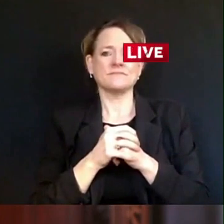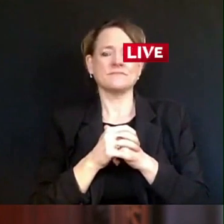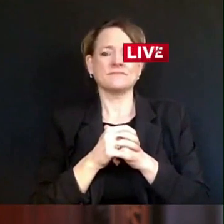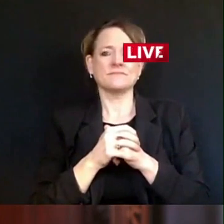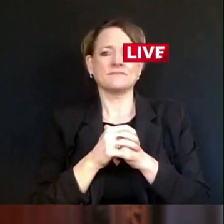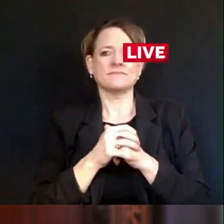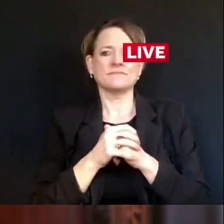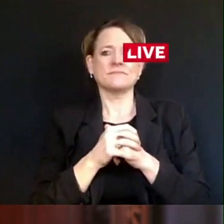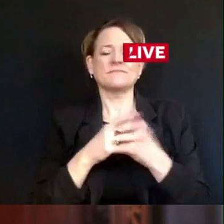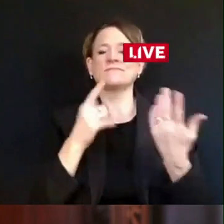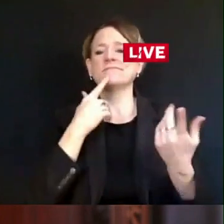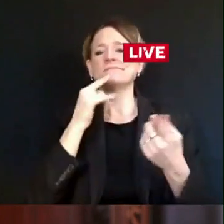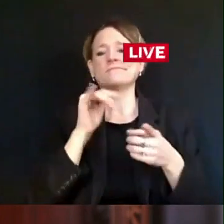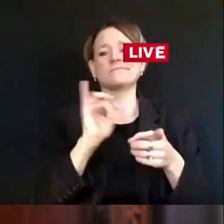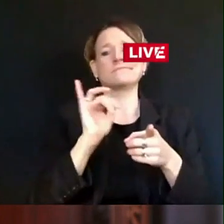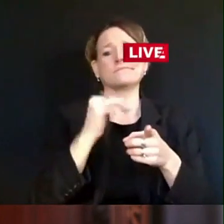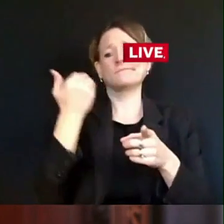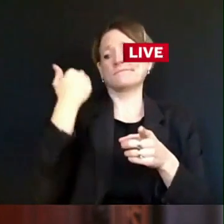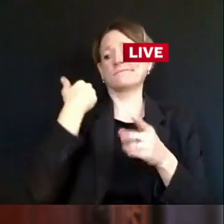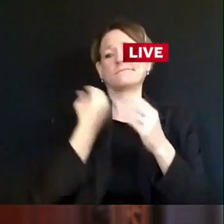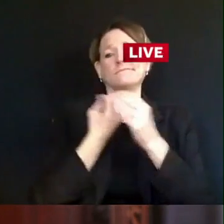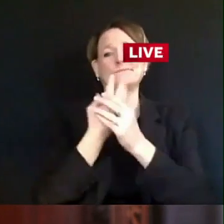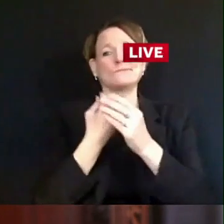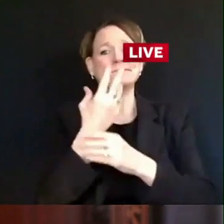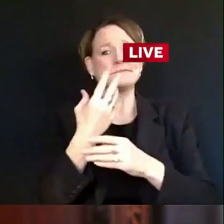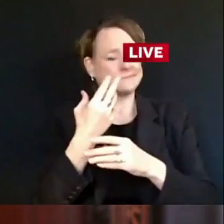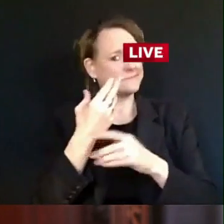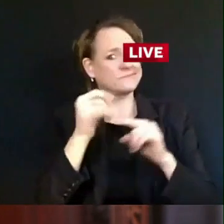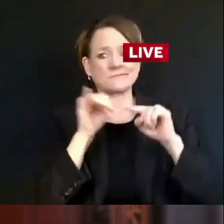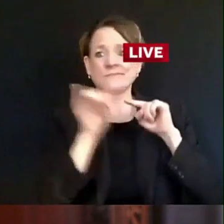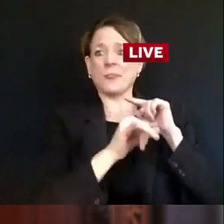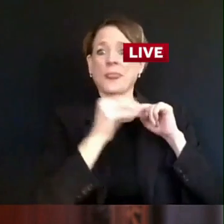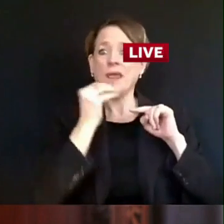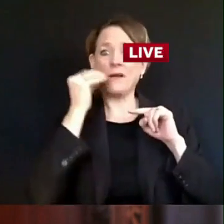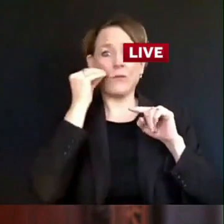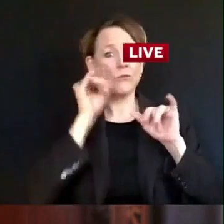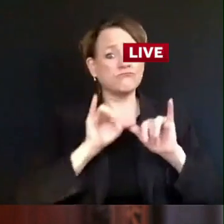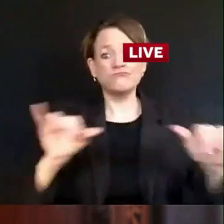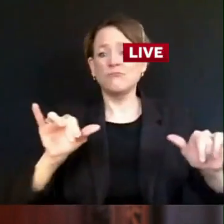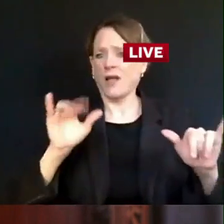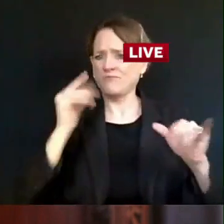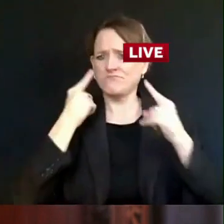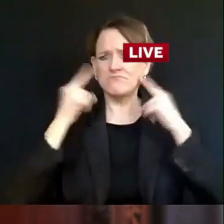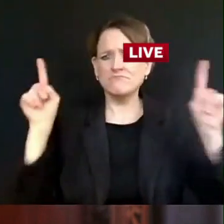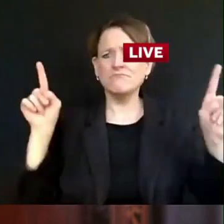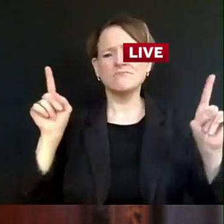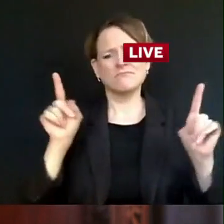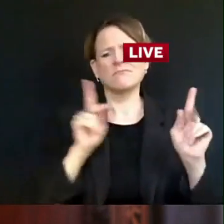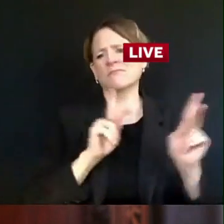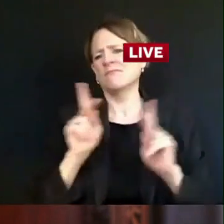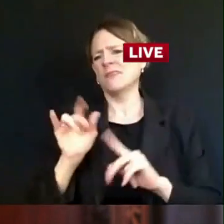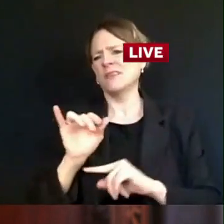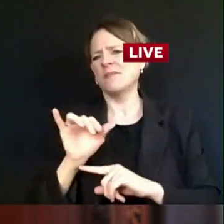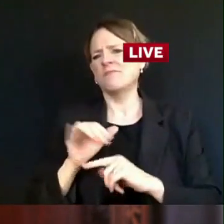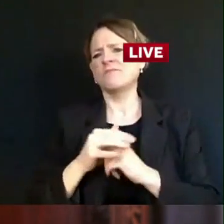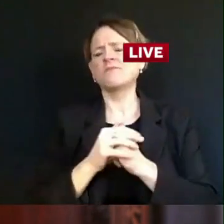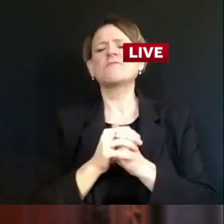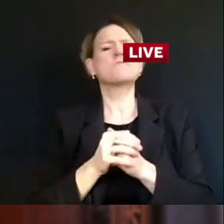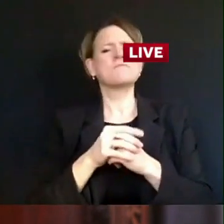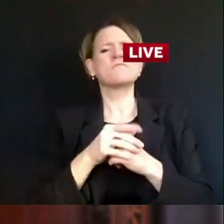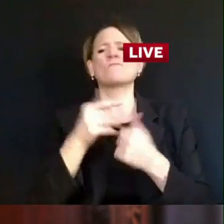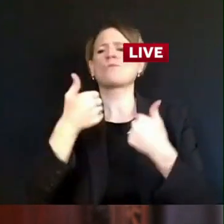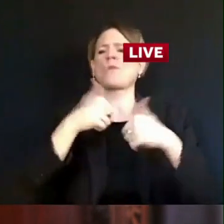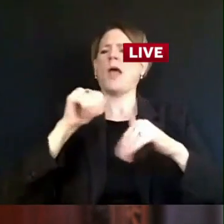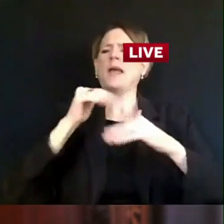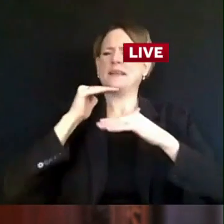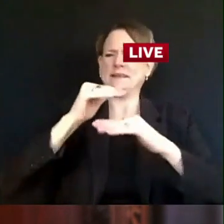now than we were then. Limit your travel to essential errands like a weekly grocery trip, picking up prescriptions, or going